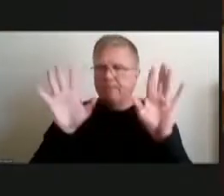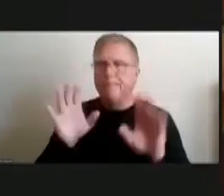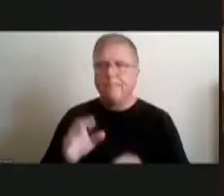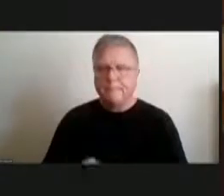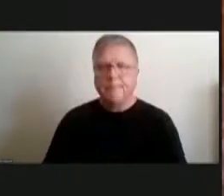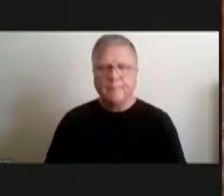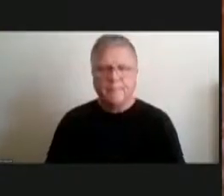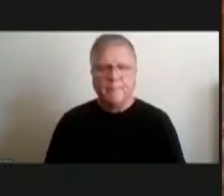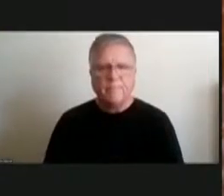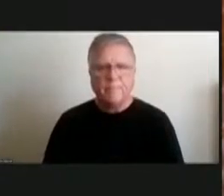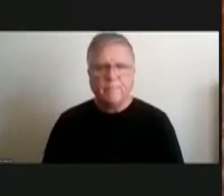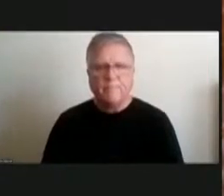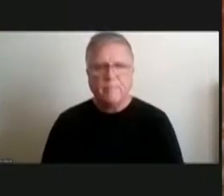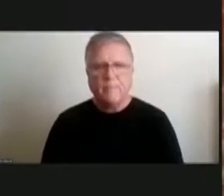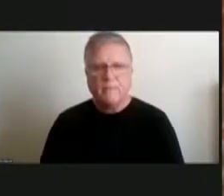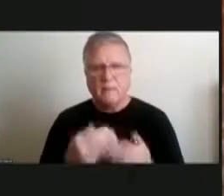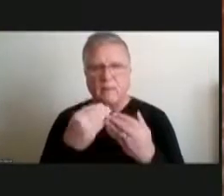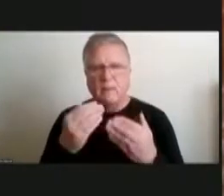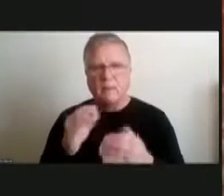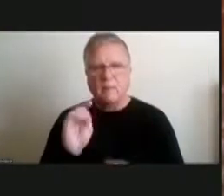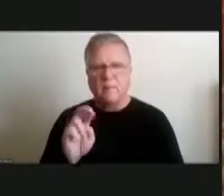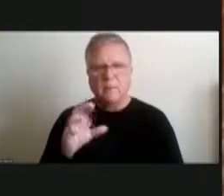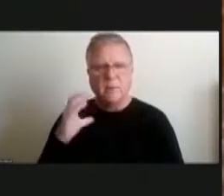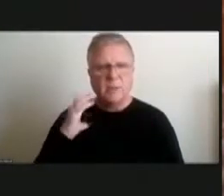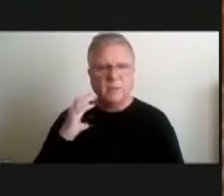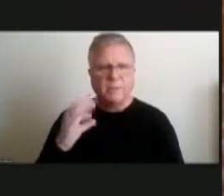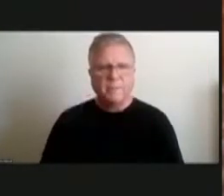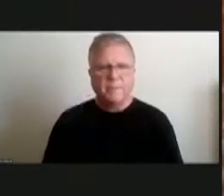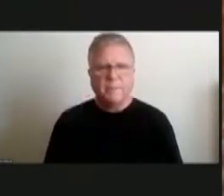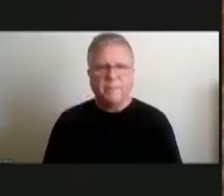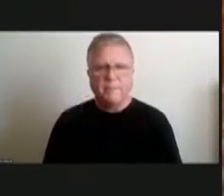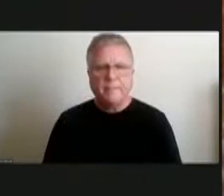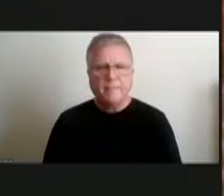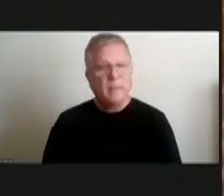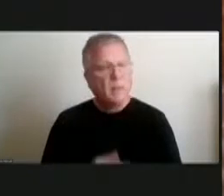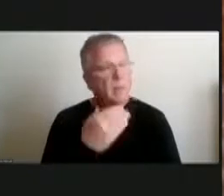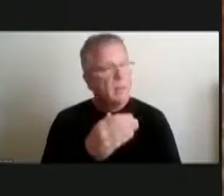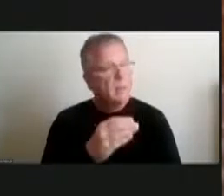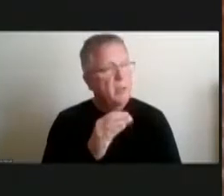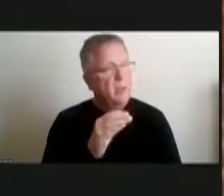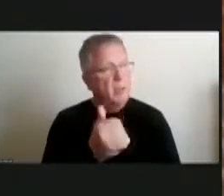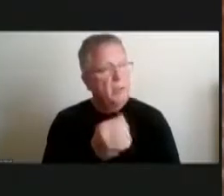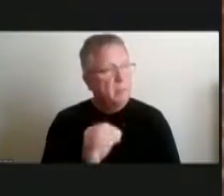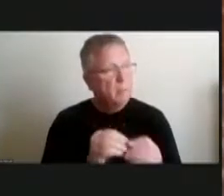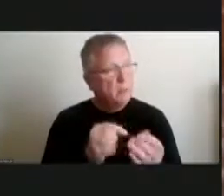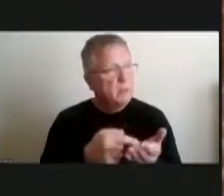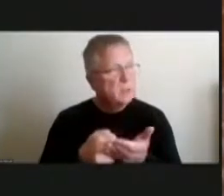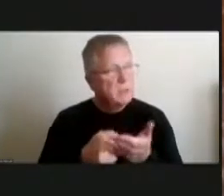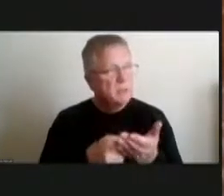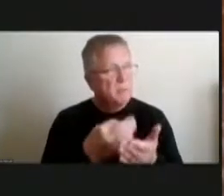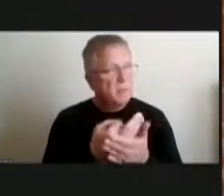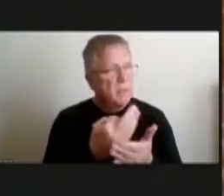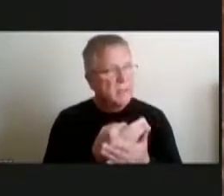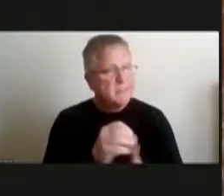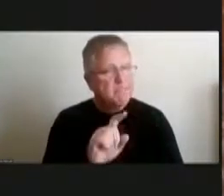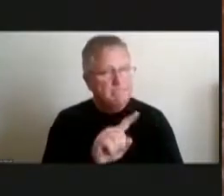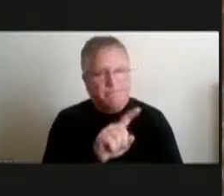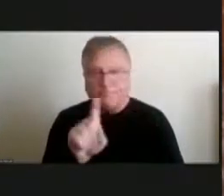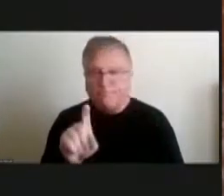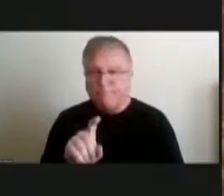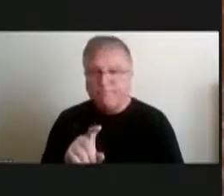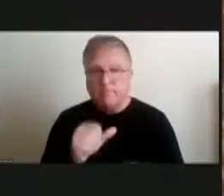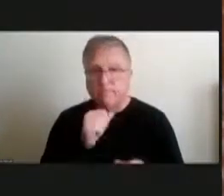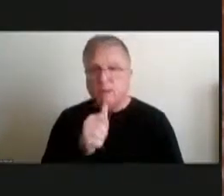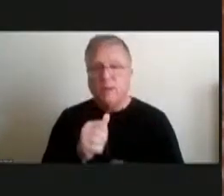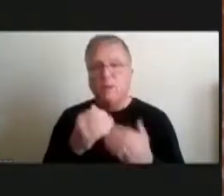all right thank you mr chair thank you any further discussions for finance if not we thank